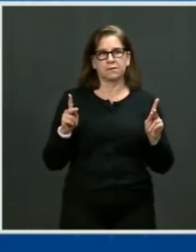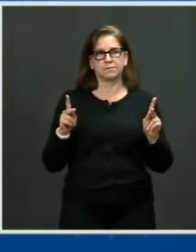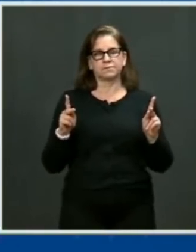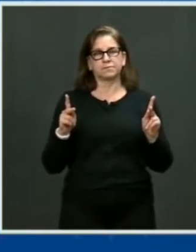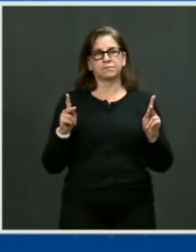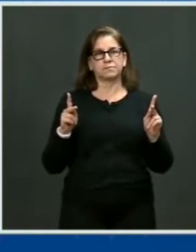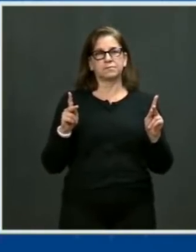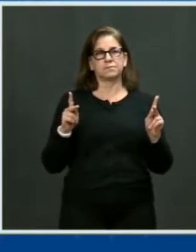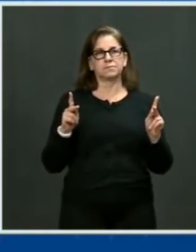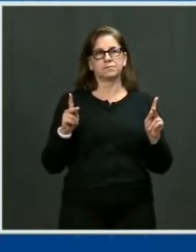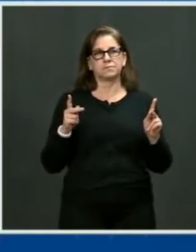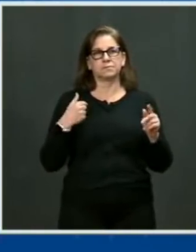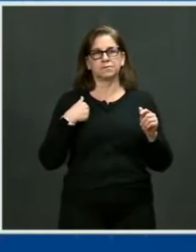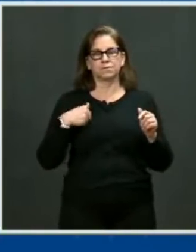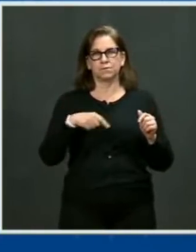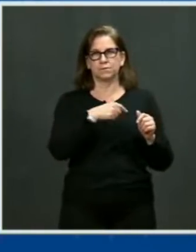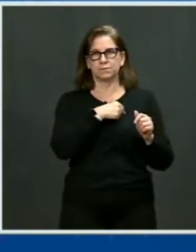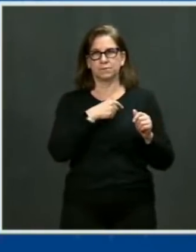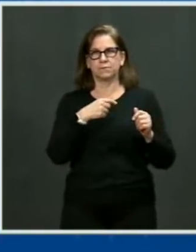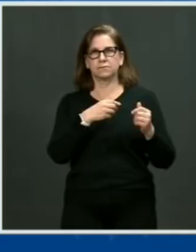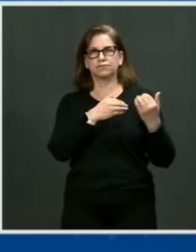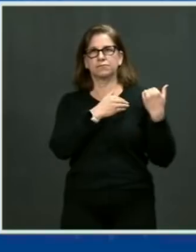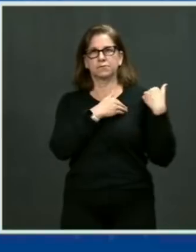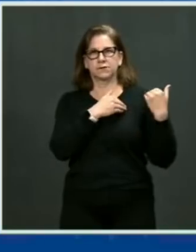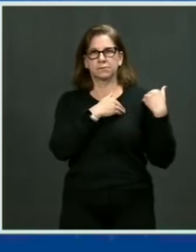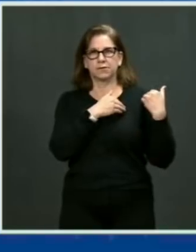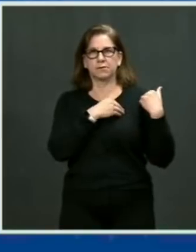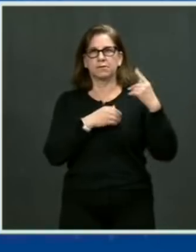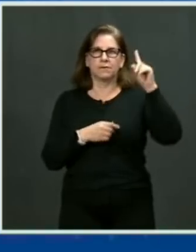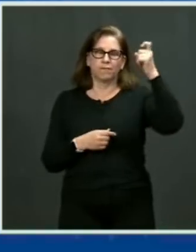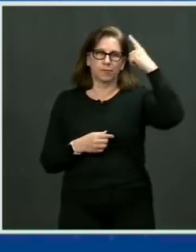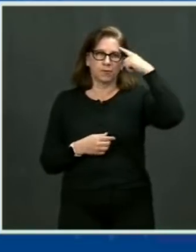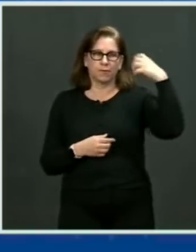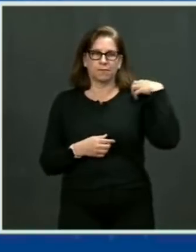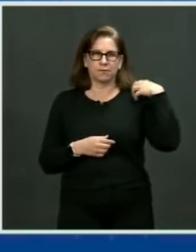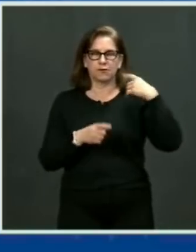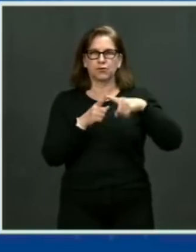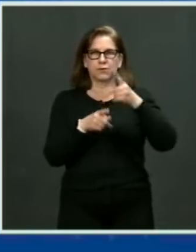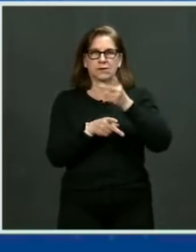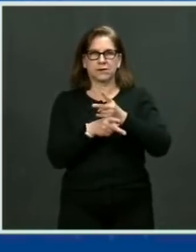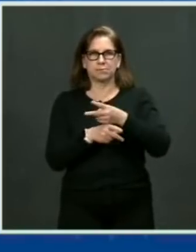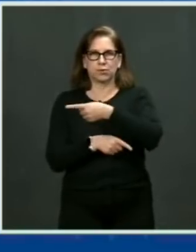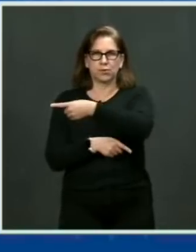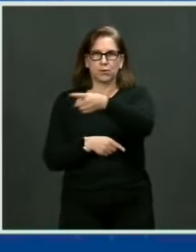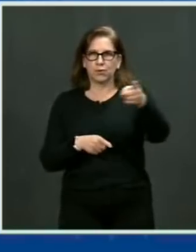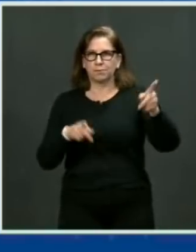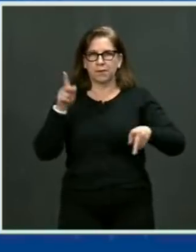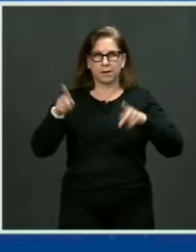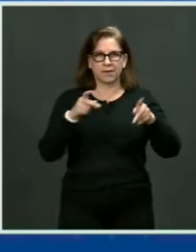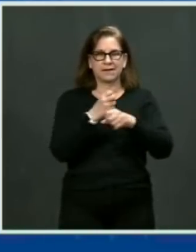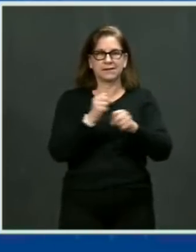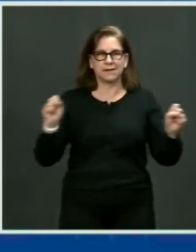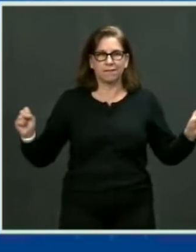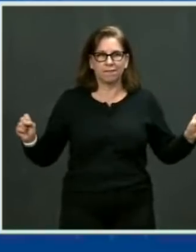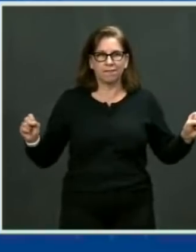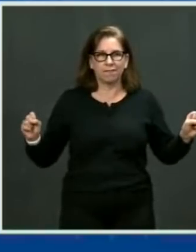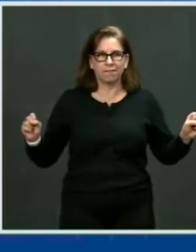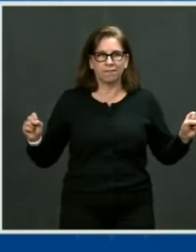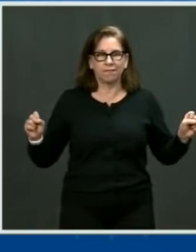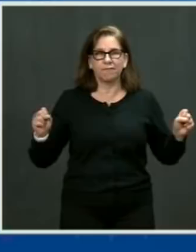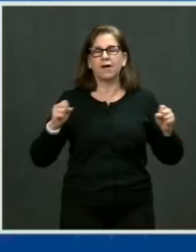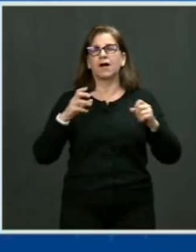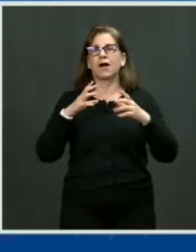And in the process, we can show the world and show ourselves that democracy works, and we can come together and get big things done.